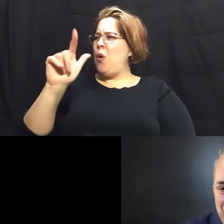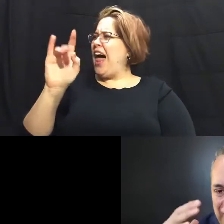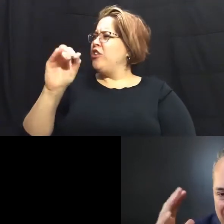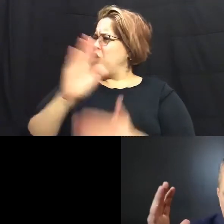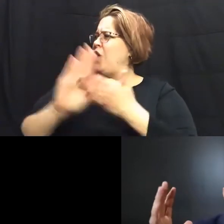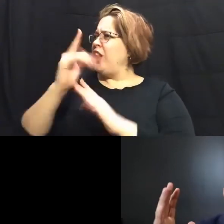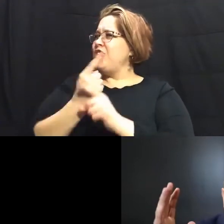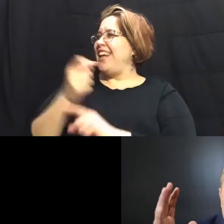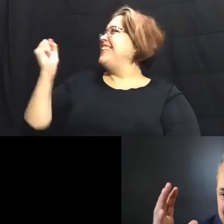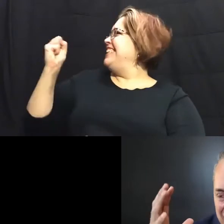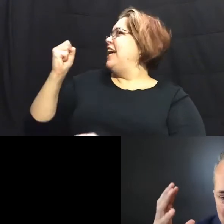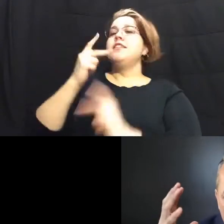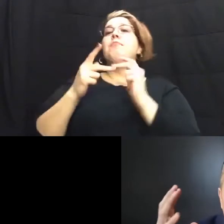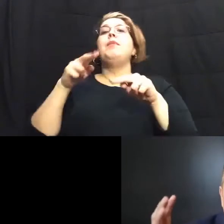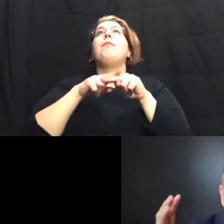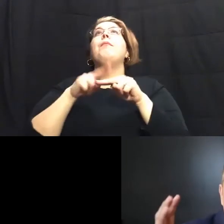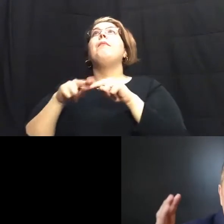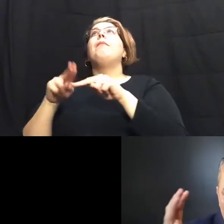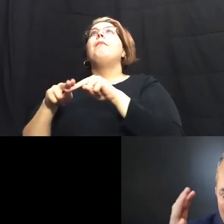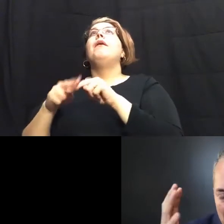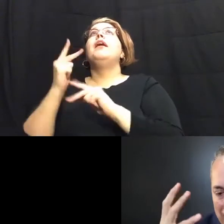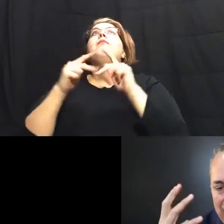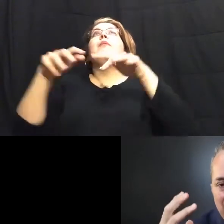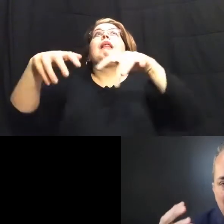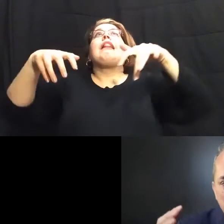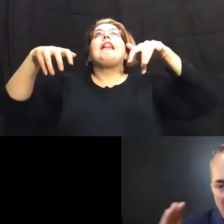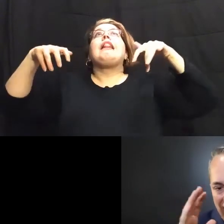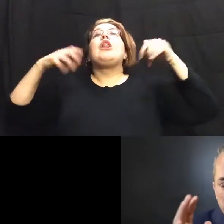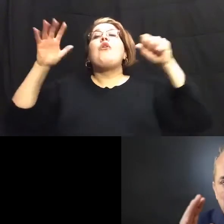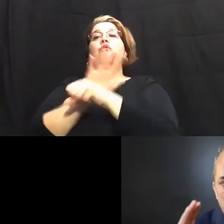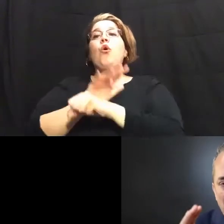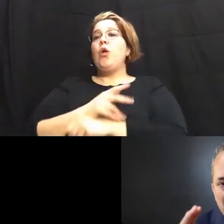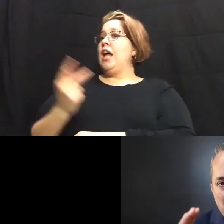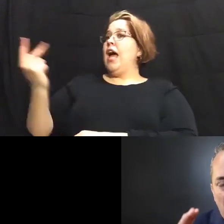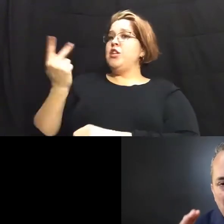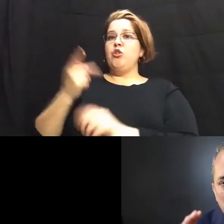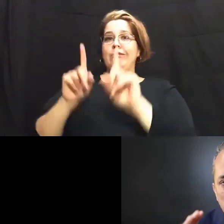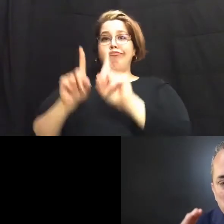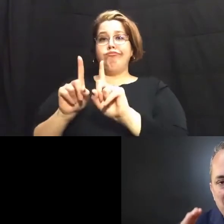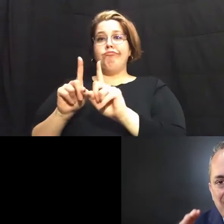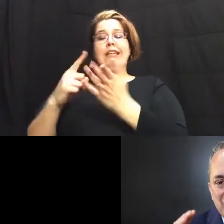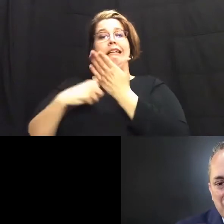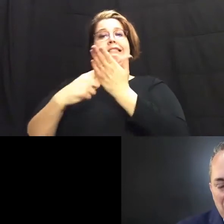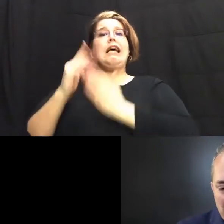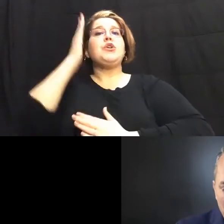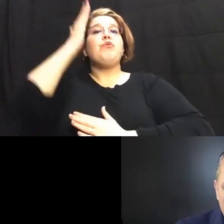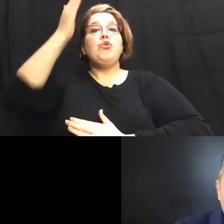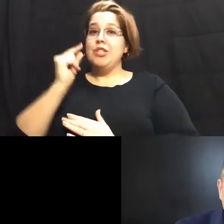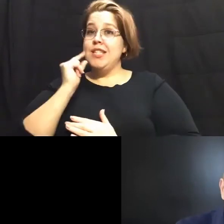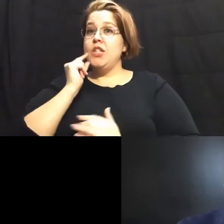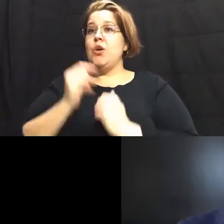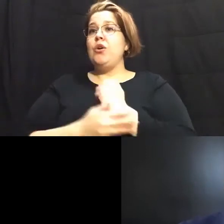right everybody was sitting there and the crowd was full and and ron and i are side by side talking about the future san antonio and